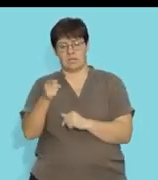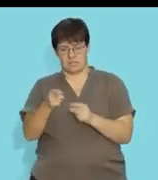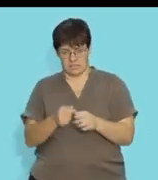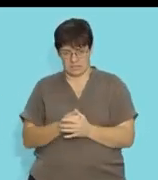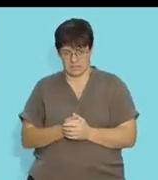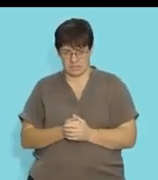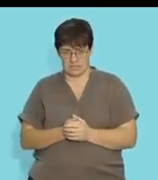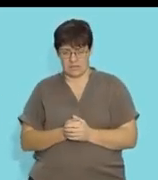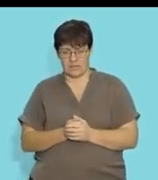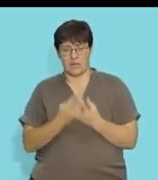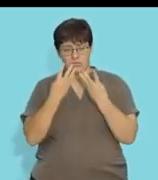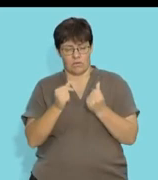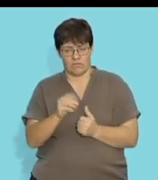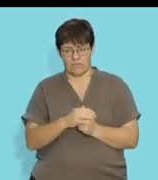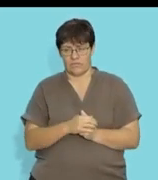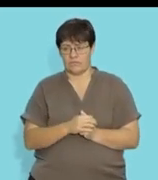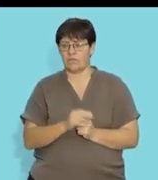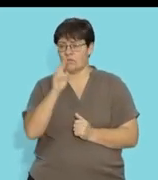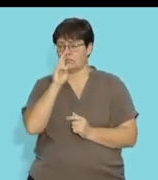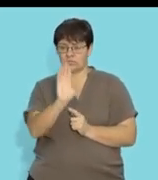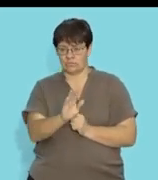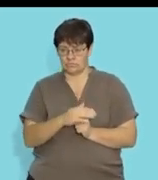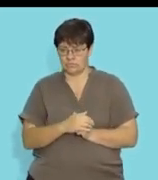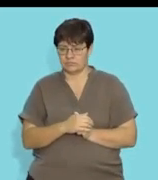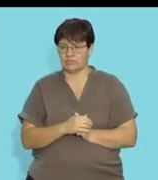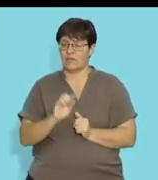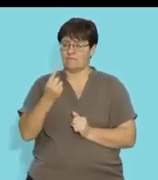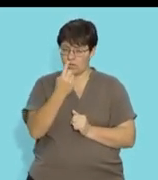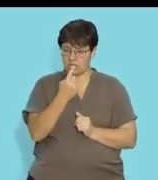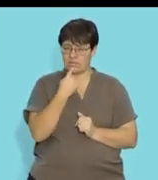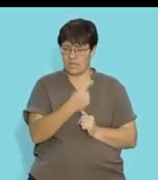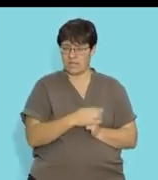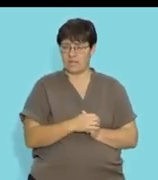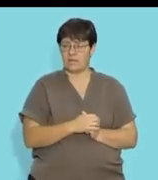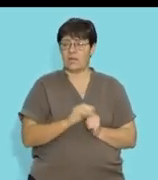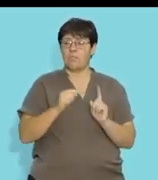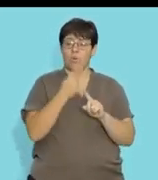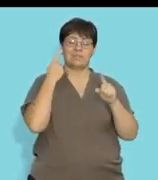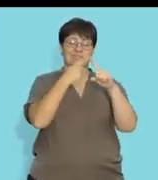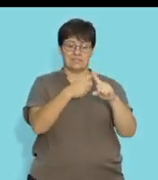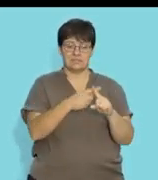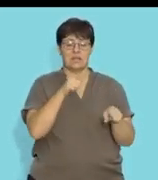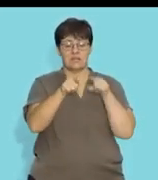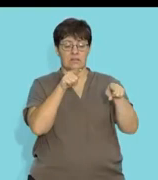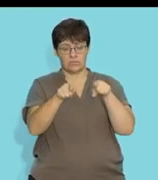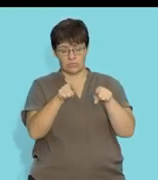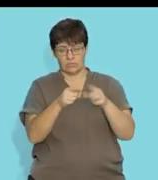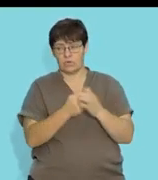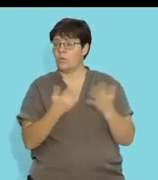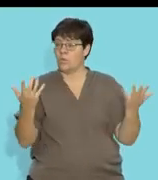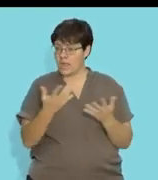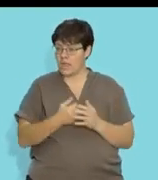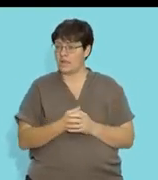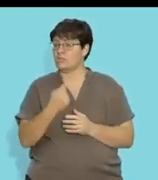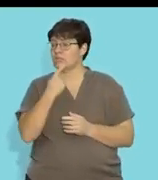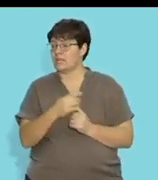equate these and solve, right? So let me show you. Firstly, we'll say the point of intersection of